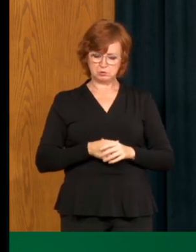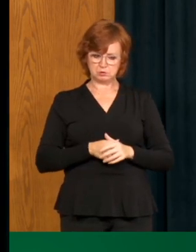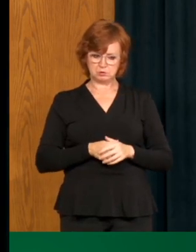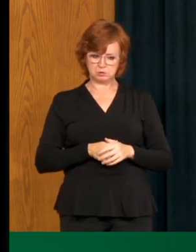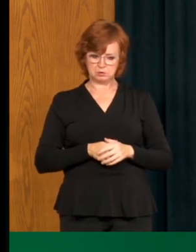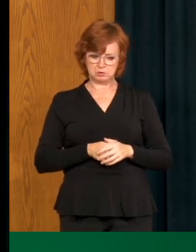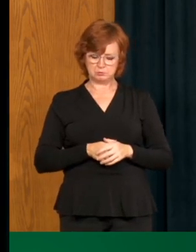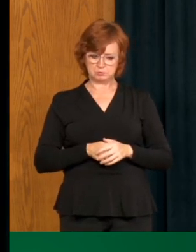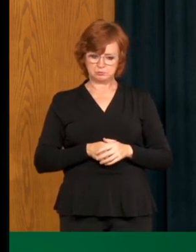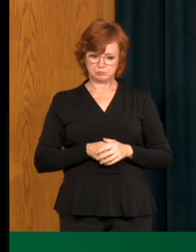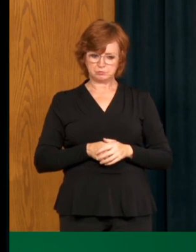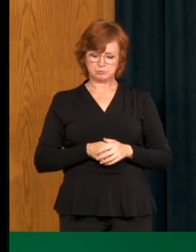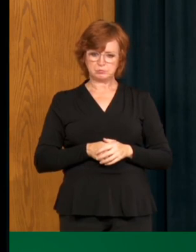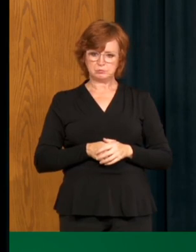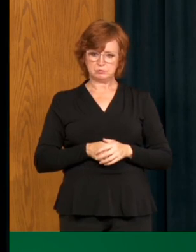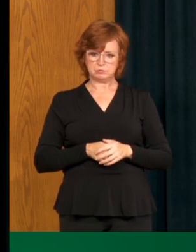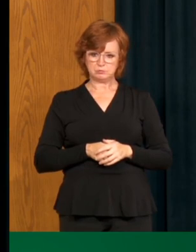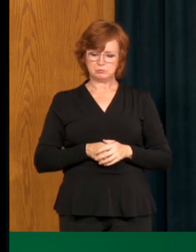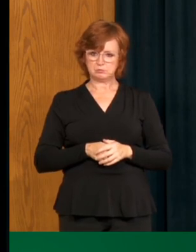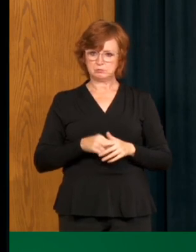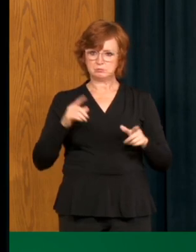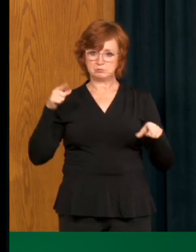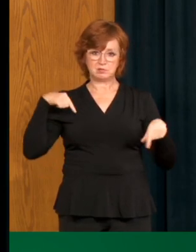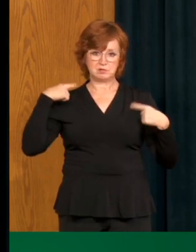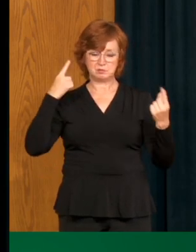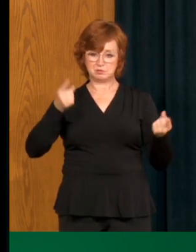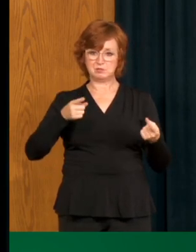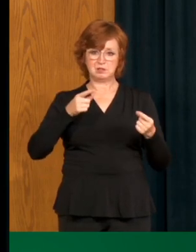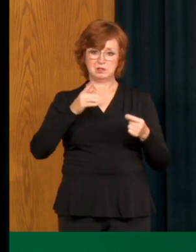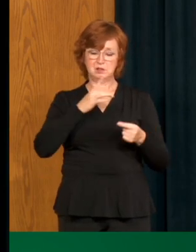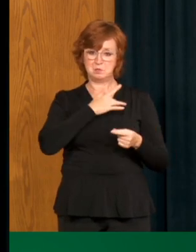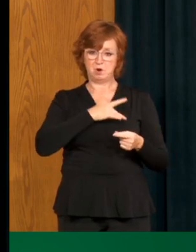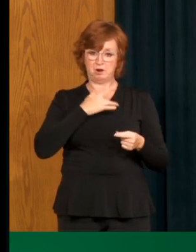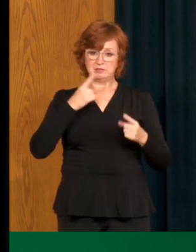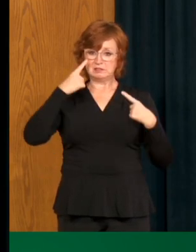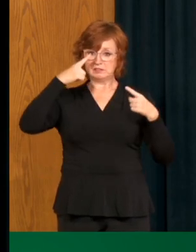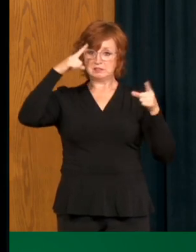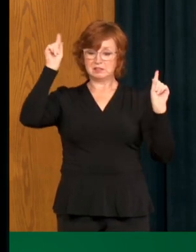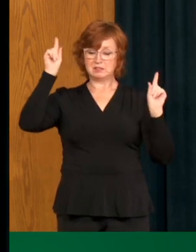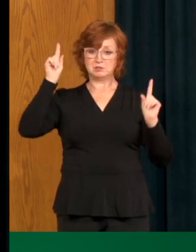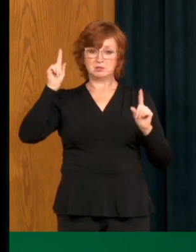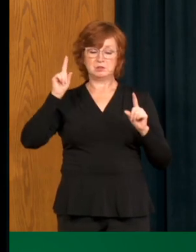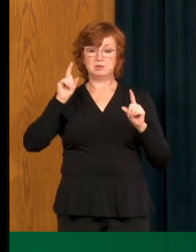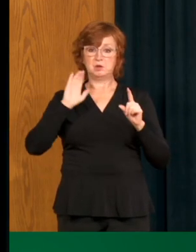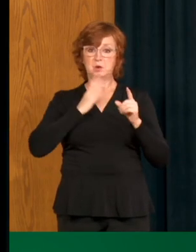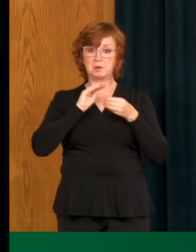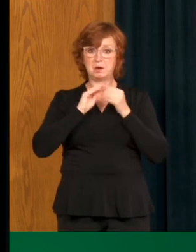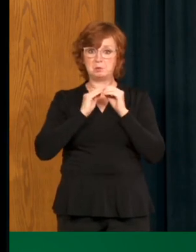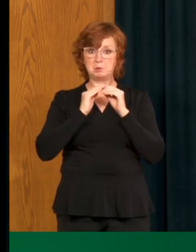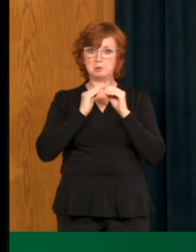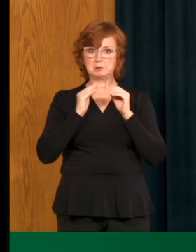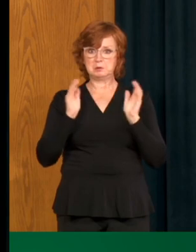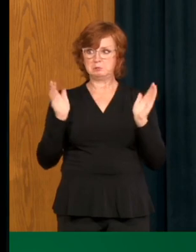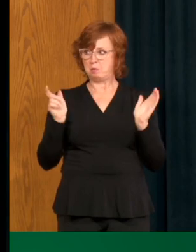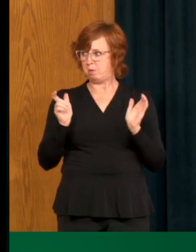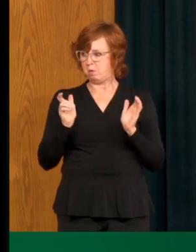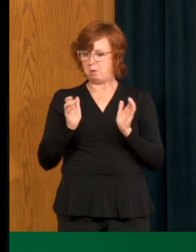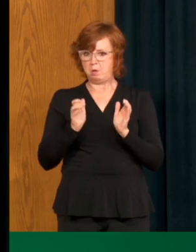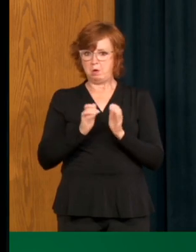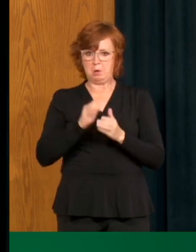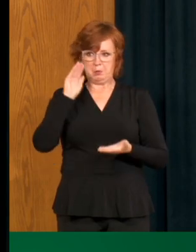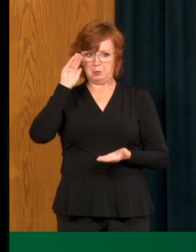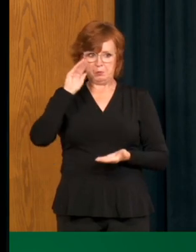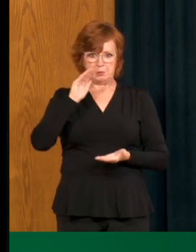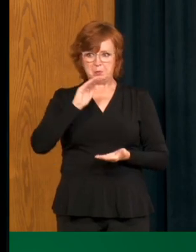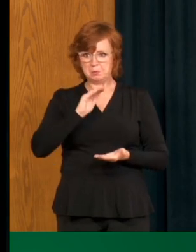been responsible for Saskatchewan success thus far. Uh, we're going to continue down that road at the community level. Um, all 80